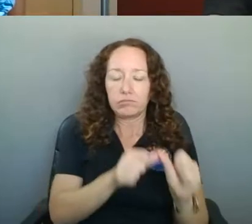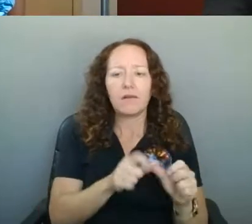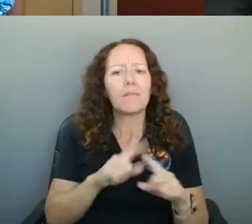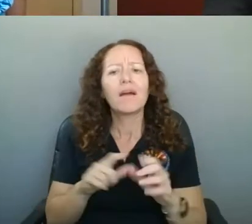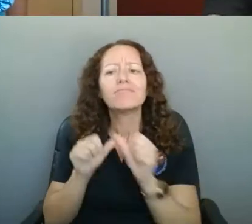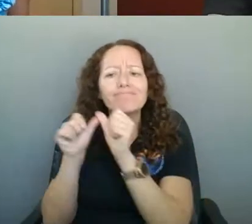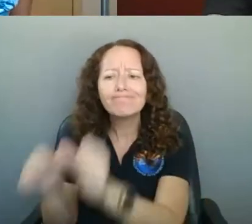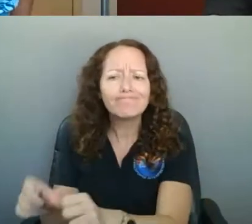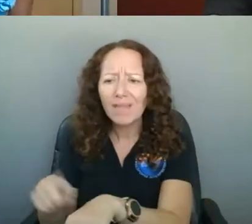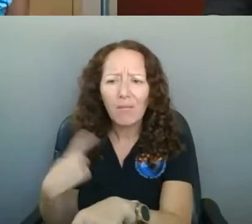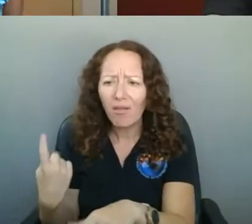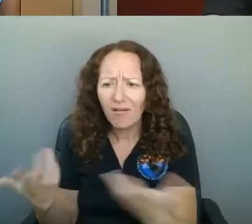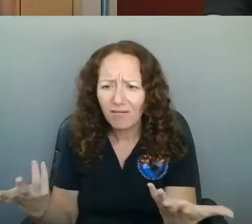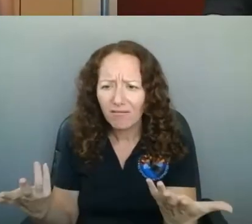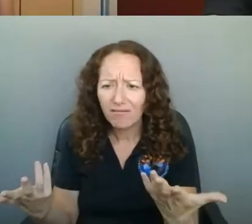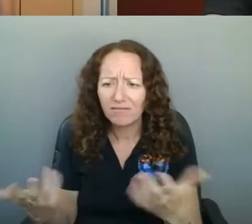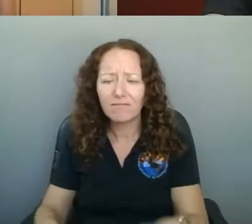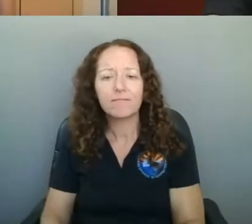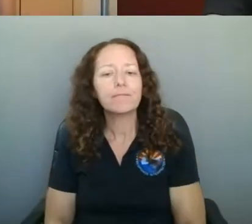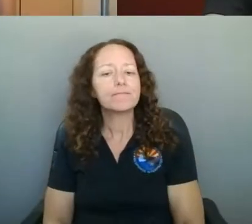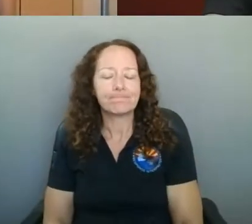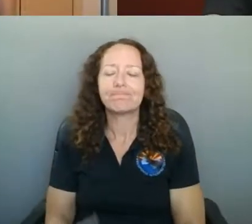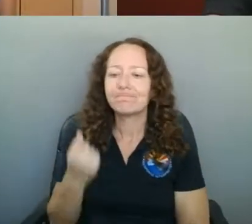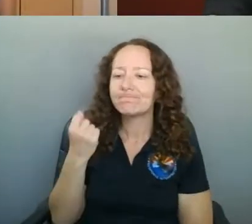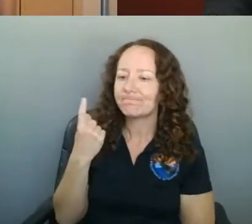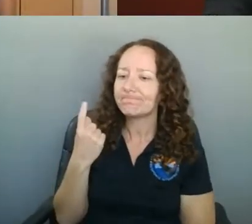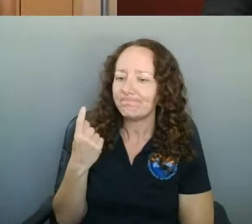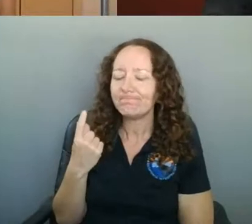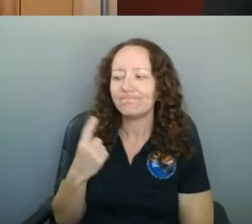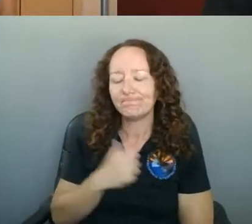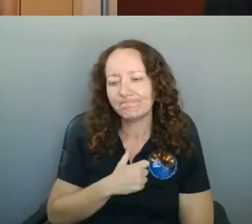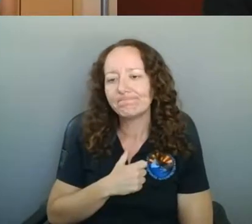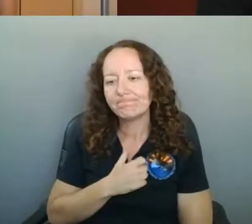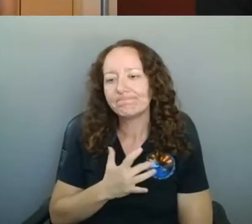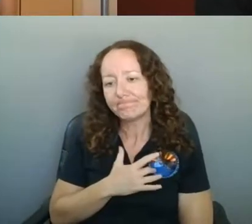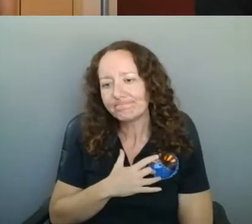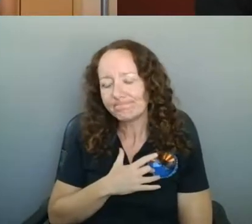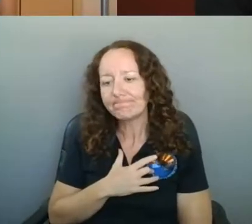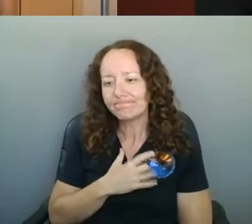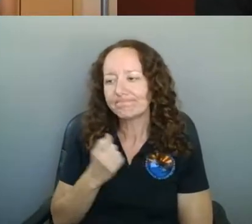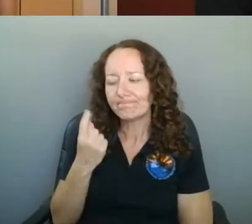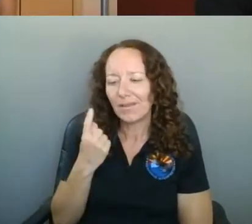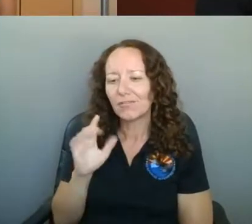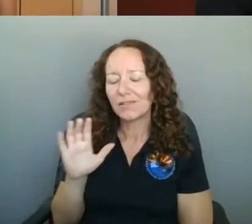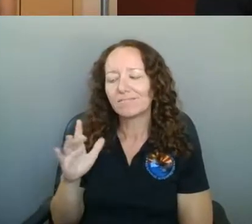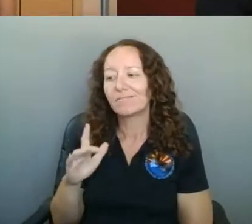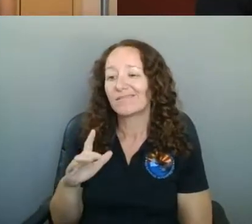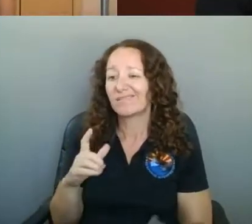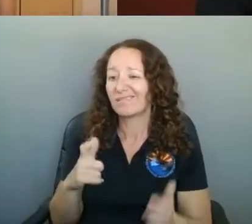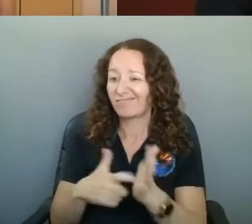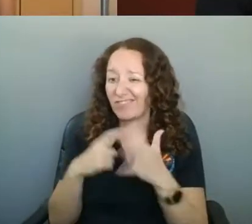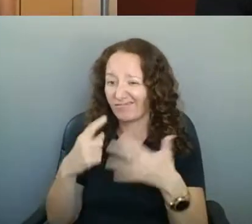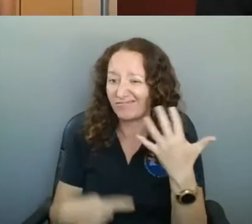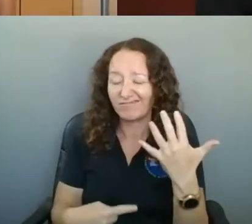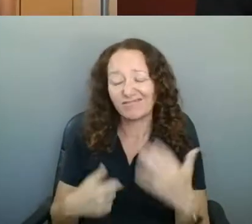Yeah, can definitely empathize with you, and I apologize for, you know, some of the parameters that we haven't had a lot of